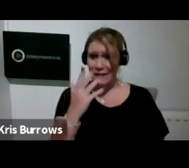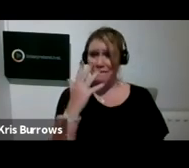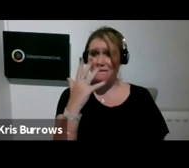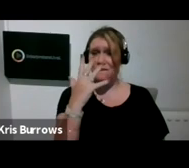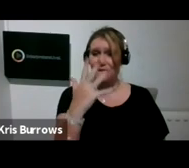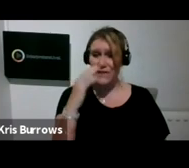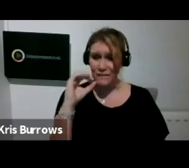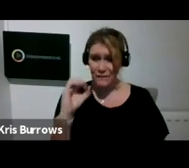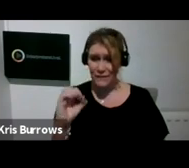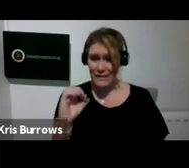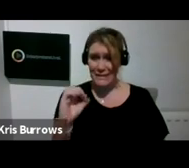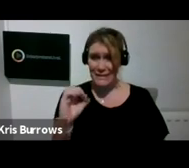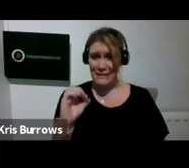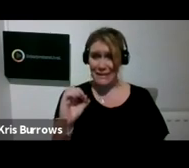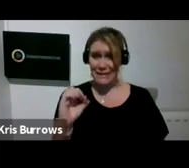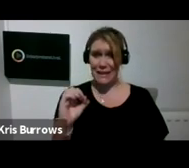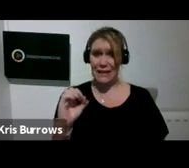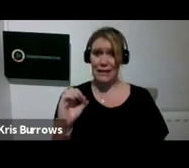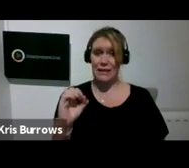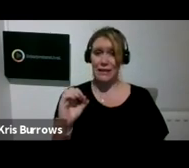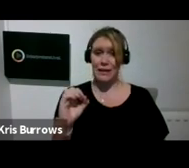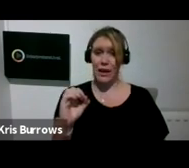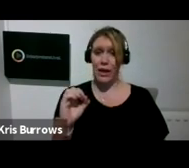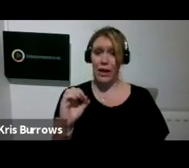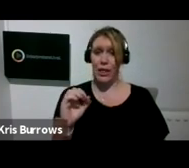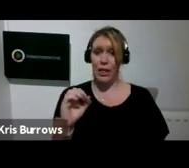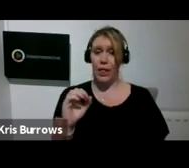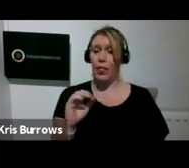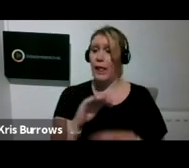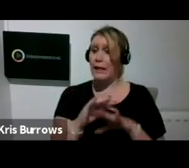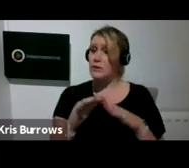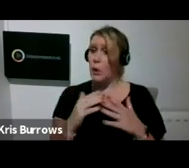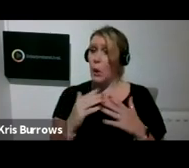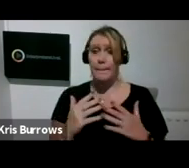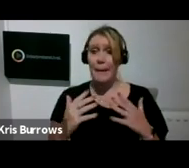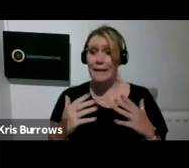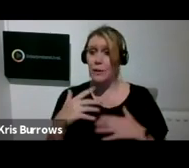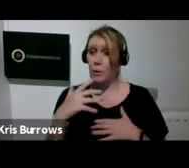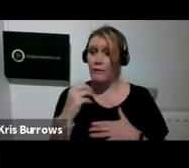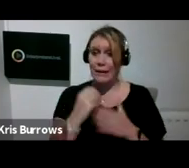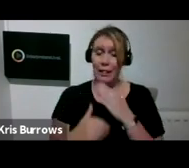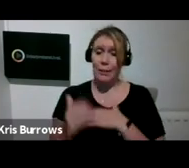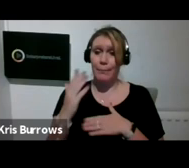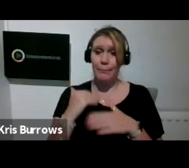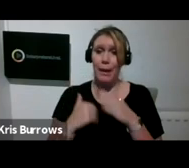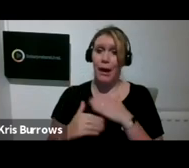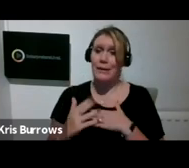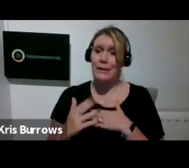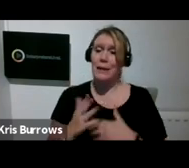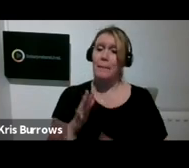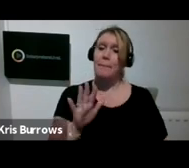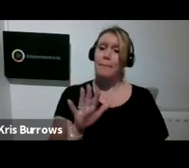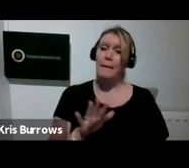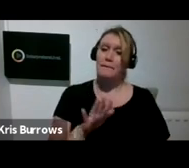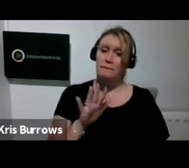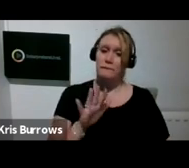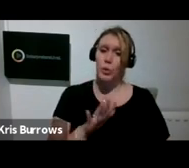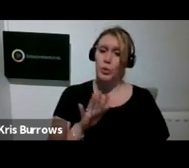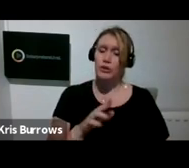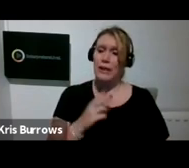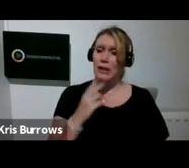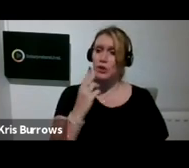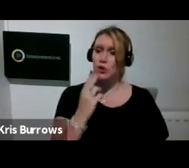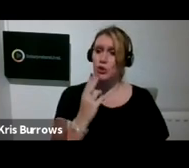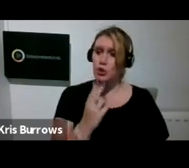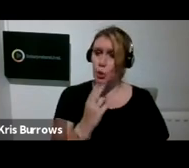That's not quite as many as we have had in some times in the past but, unfortunately, two of the art groups